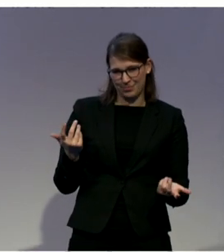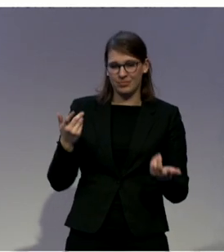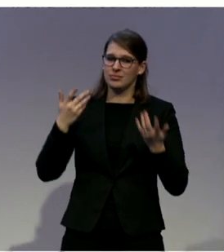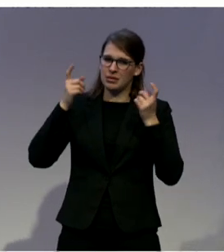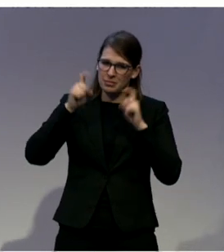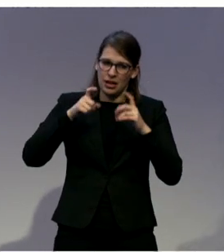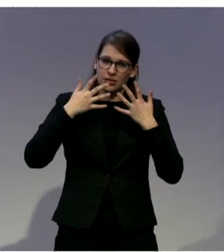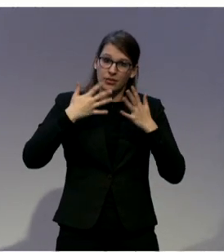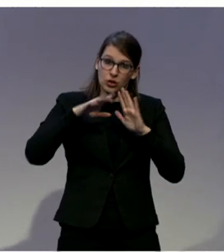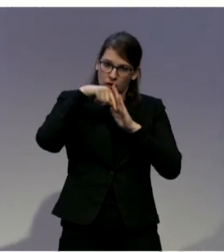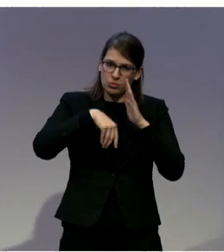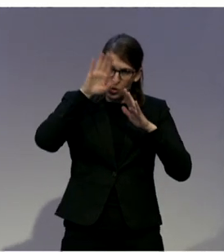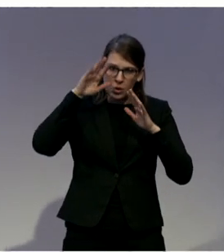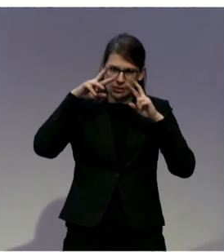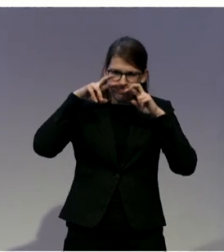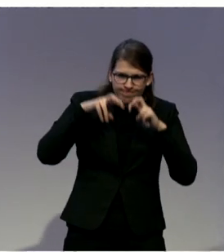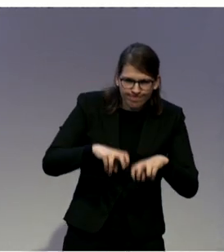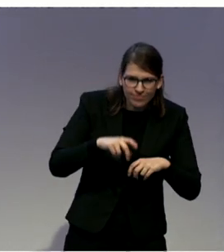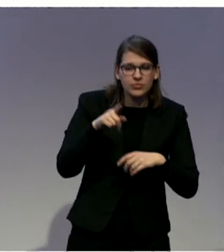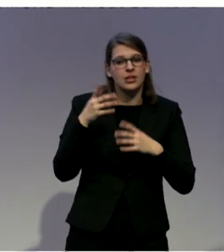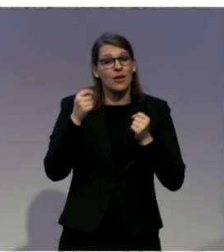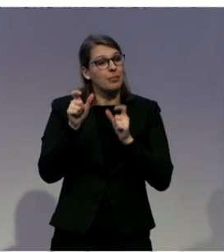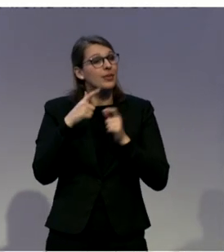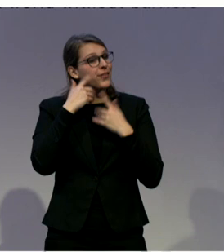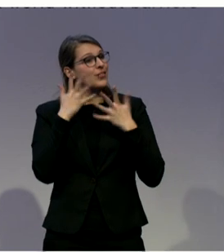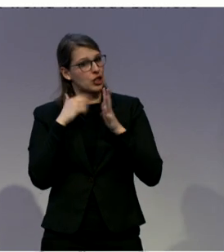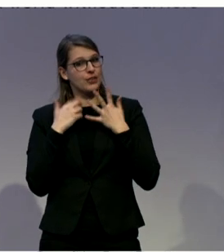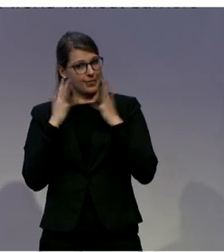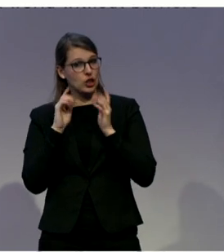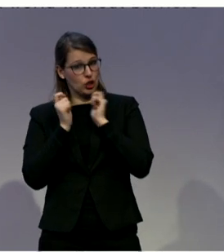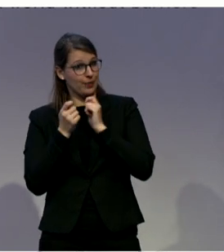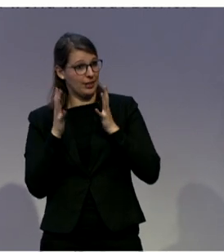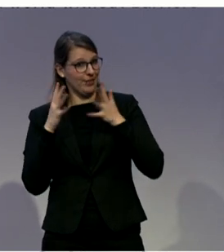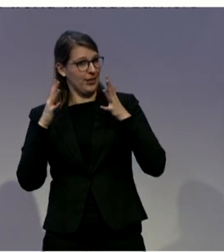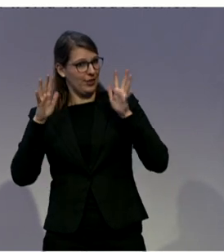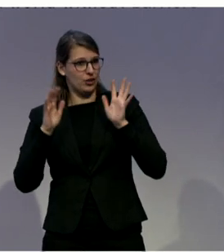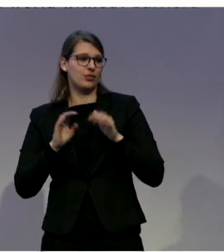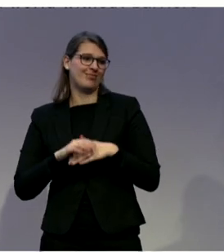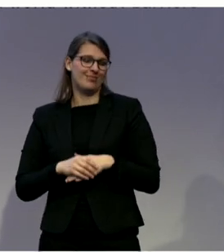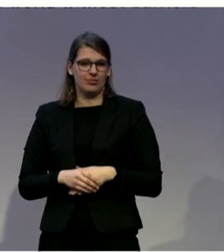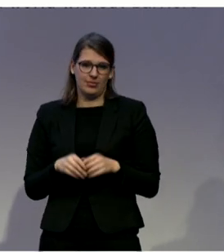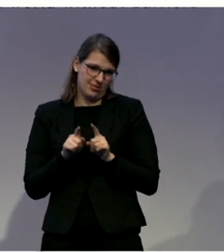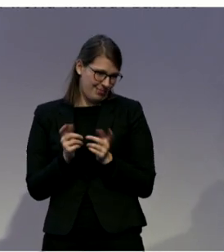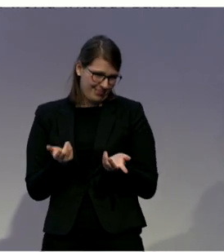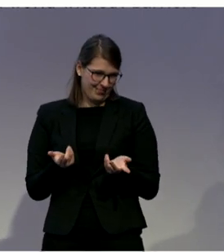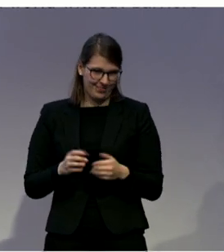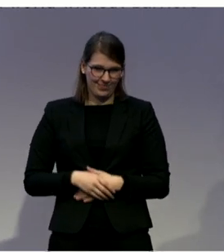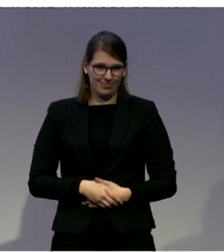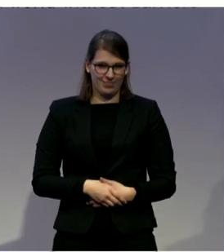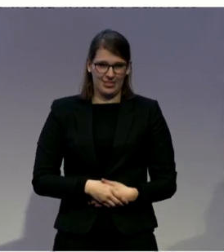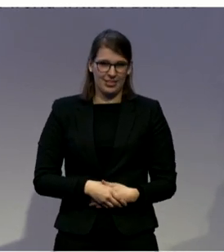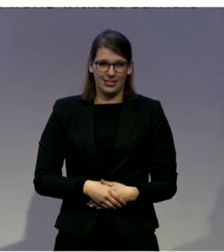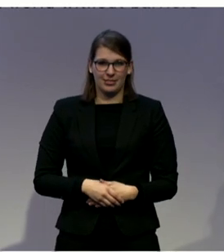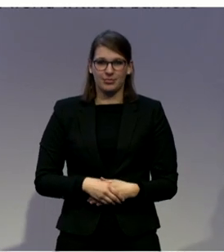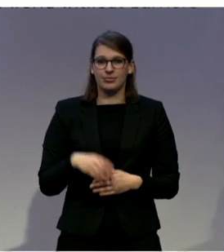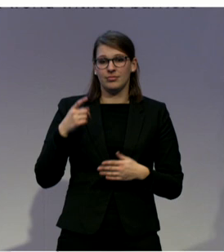rather than pushing for the best and highest outcome for individuals. And the services as a whole were quite reactive and crisis driven